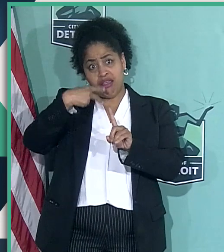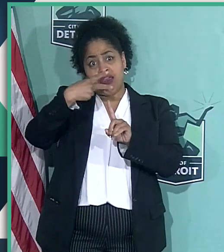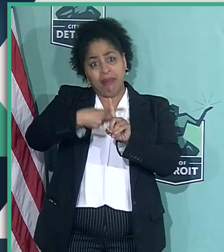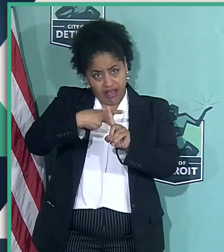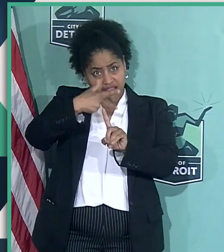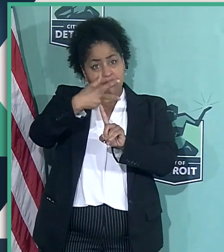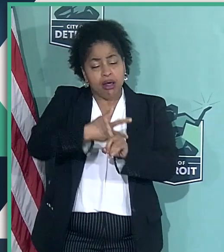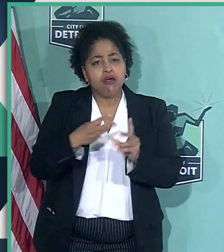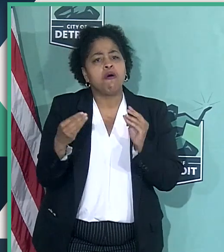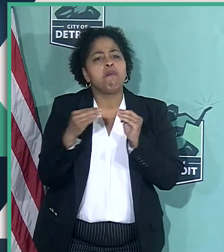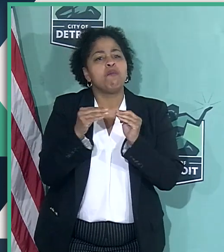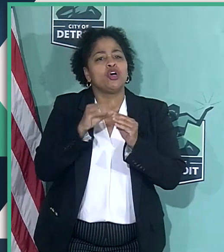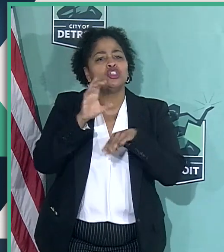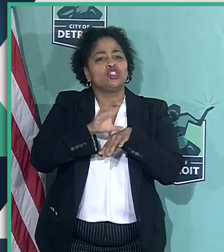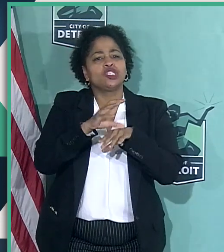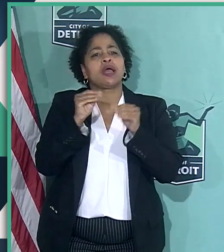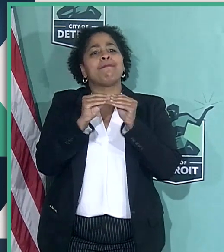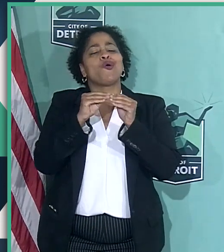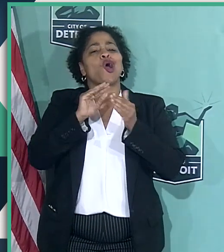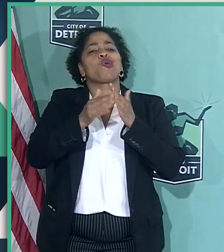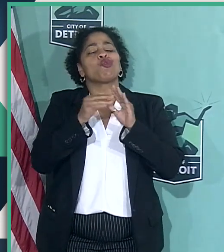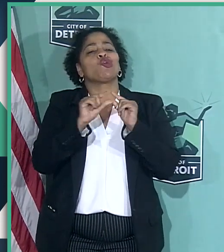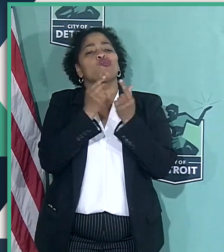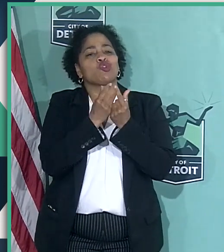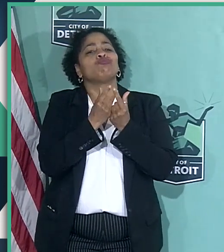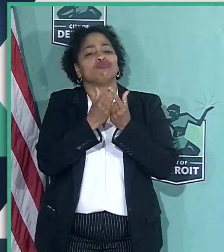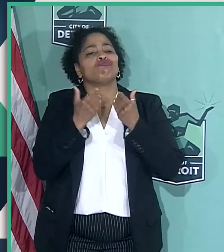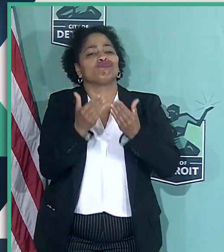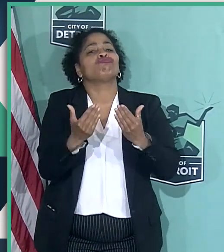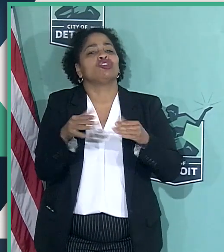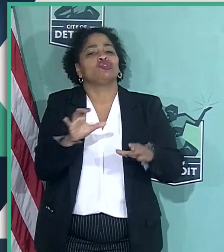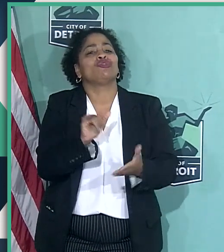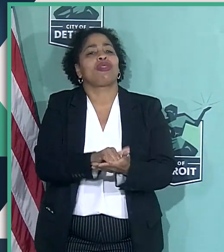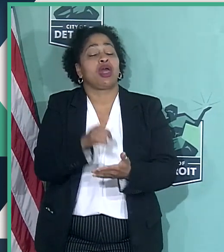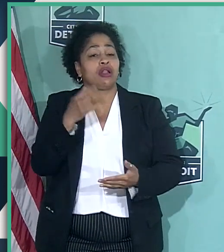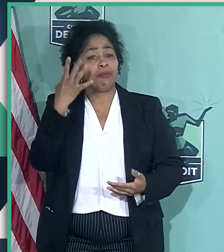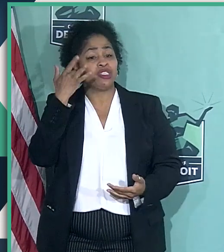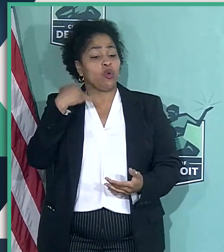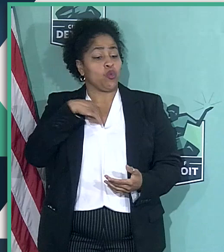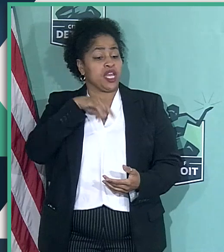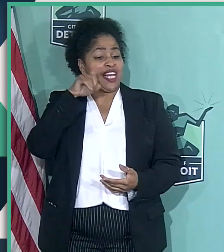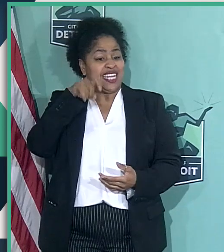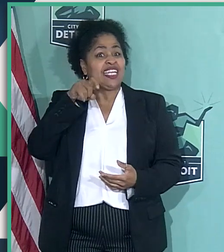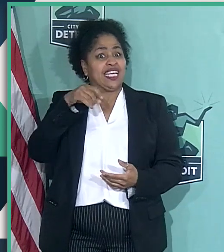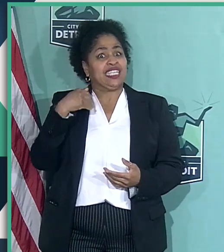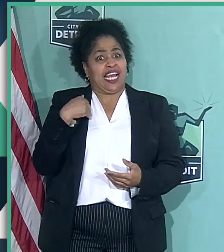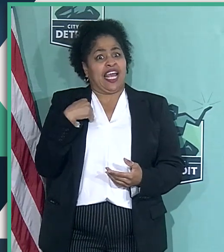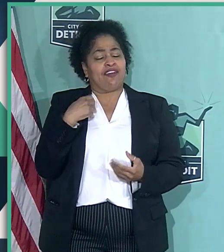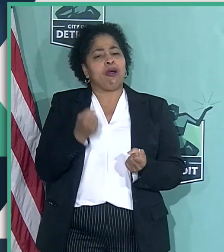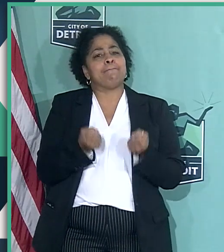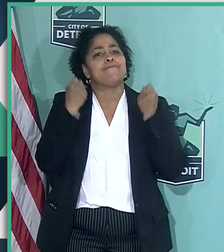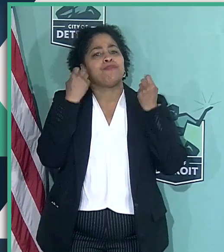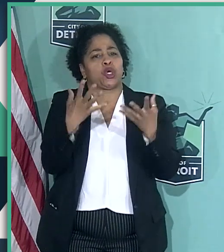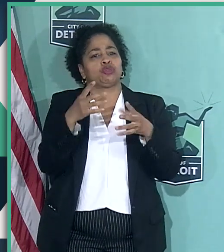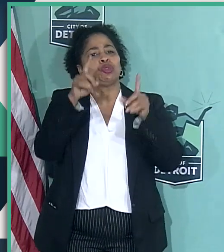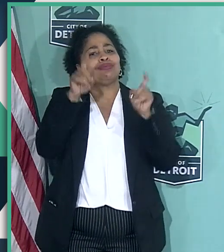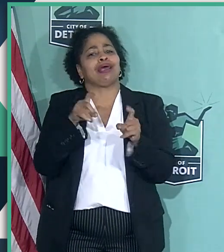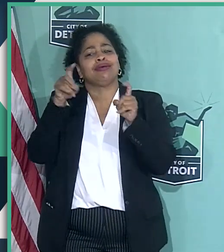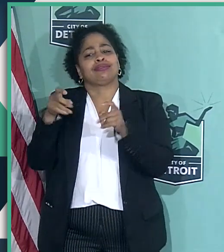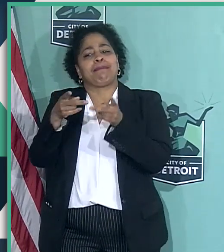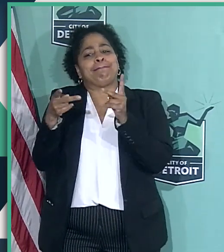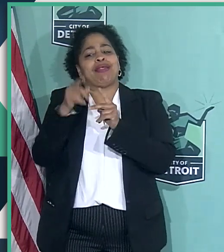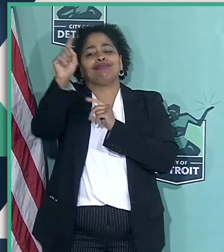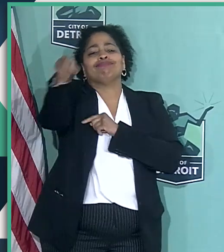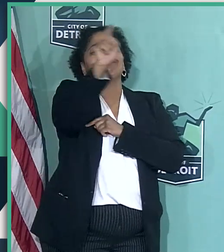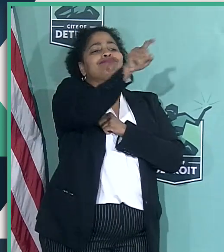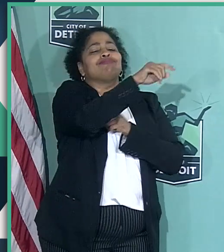churches and more and more community groups do because that's what we'd like to have is multiple testing sites across the city. And so